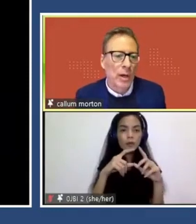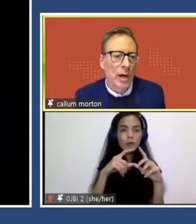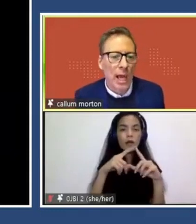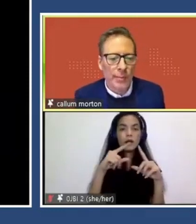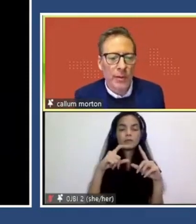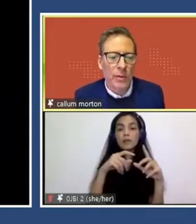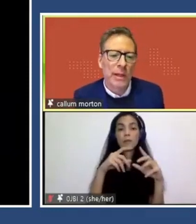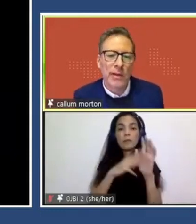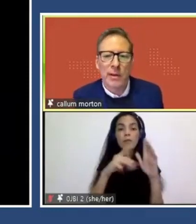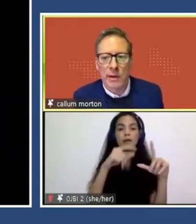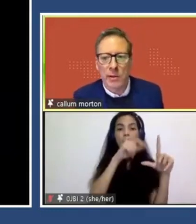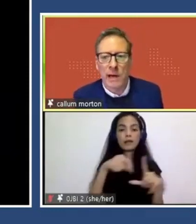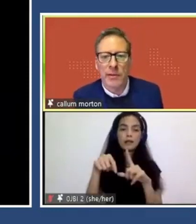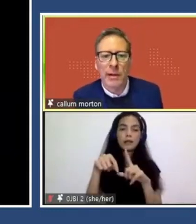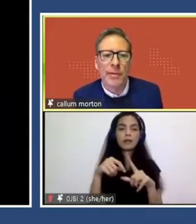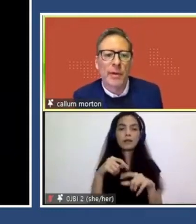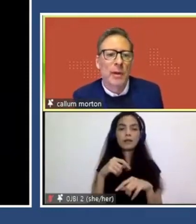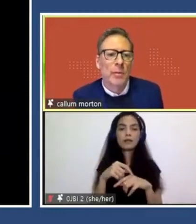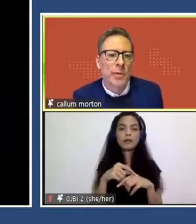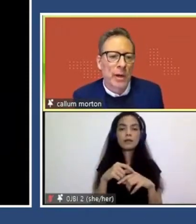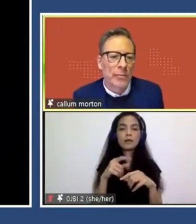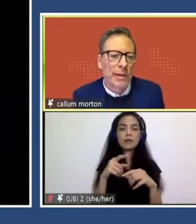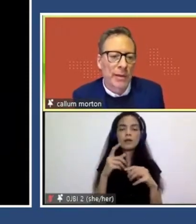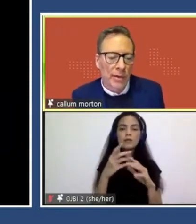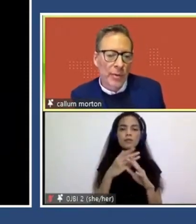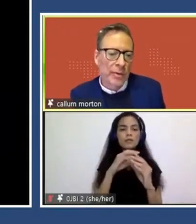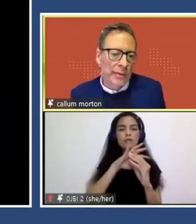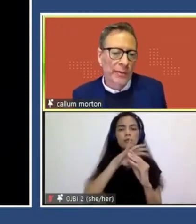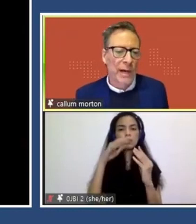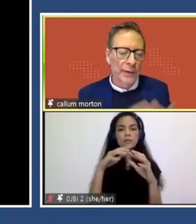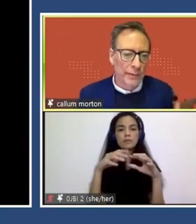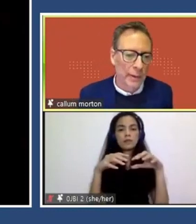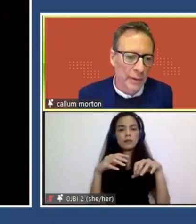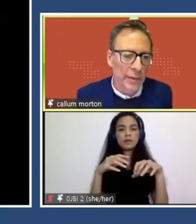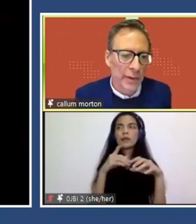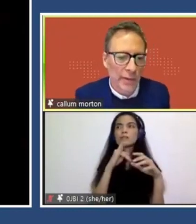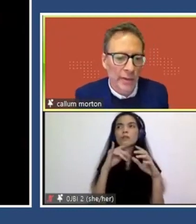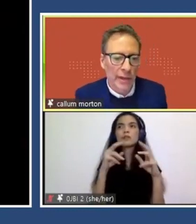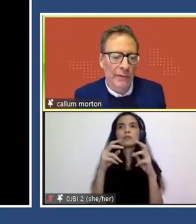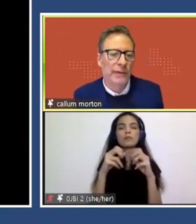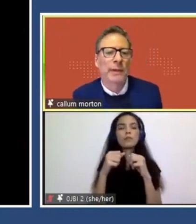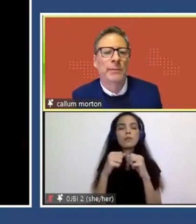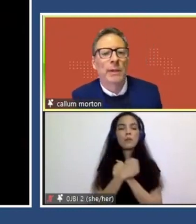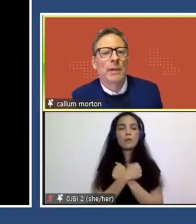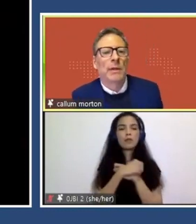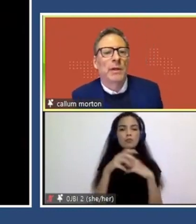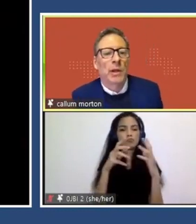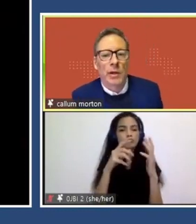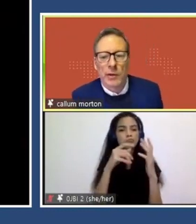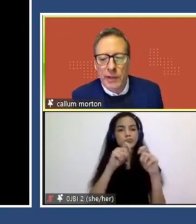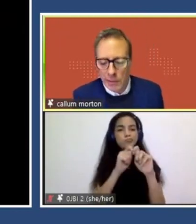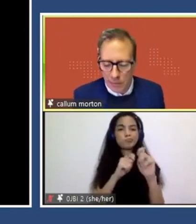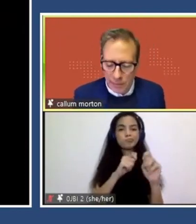in my work, I had been doing these things I call cover-ups, which are resin sculptures of covered, you know, in this instance, covered, um,